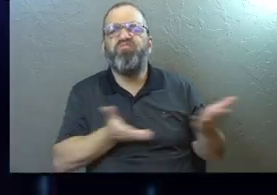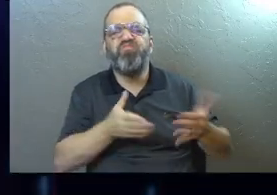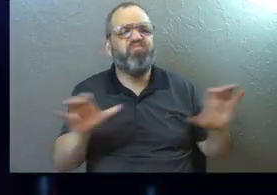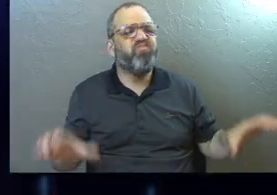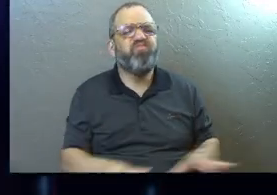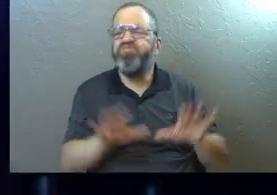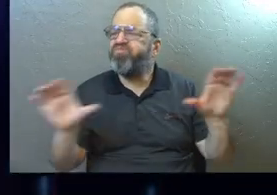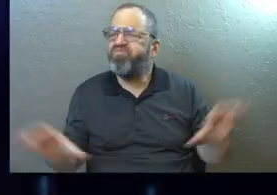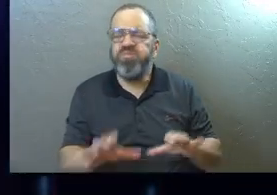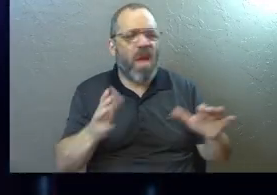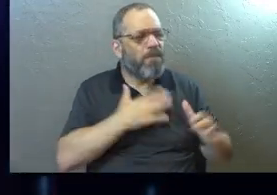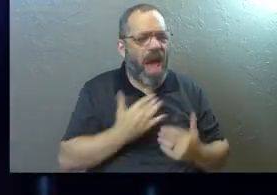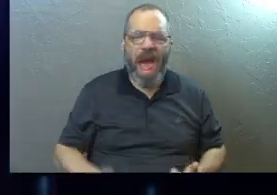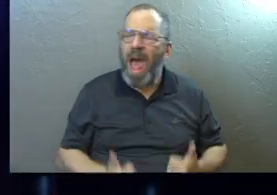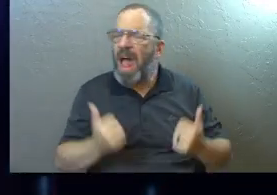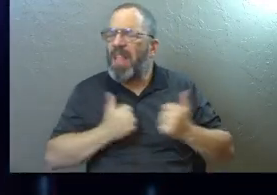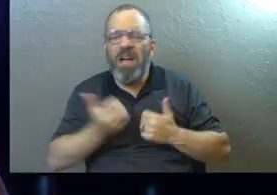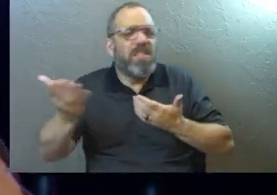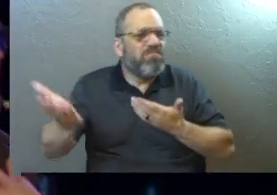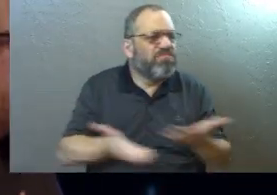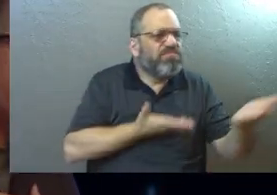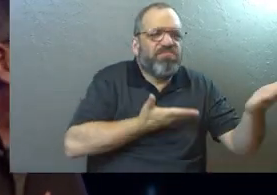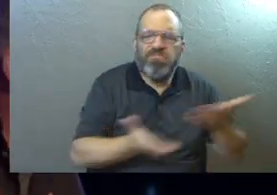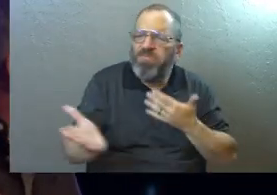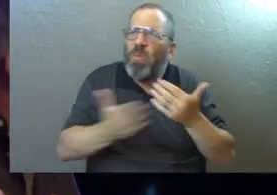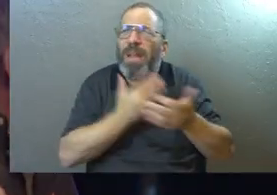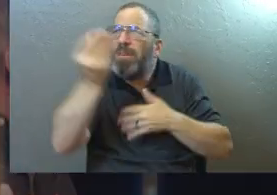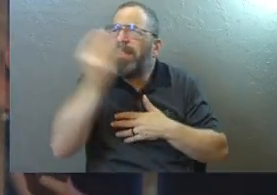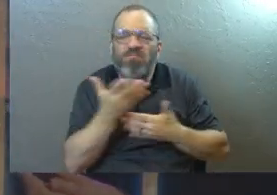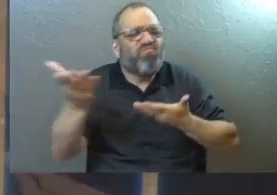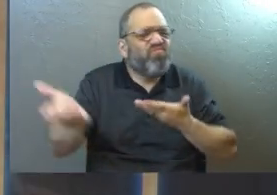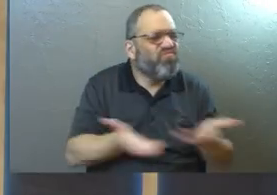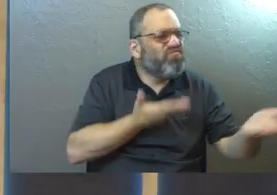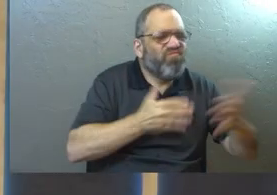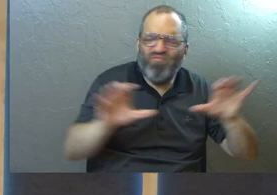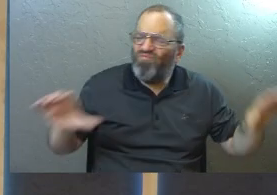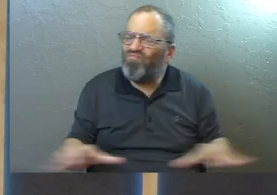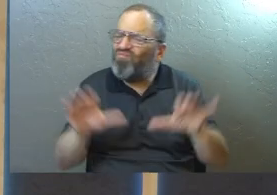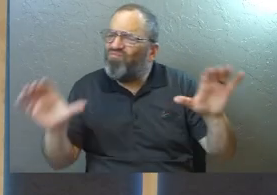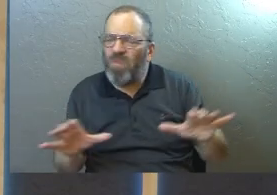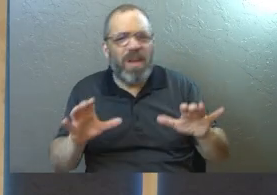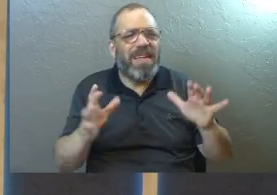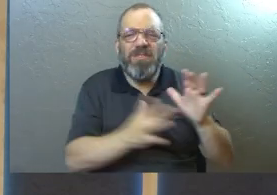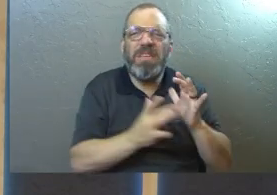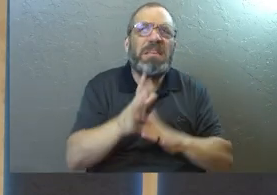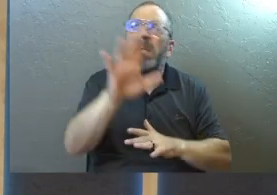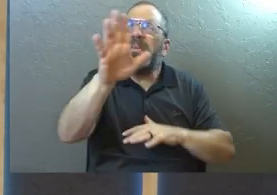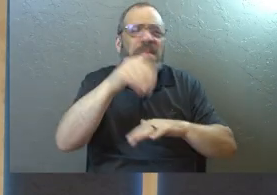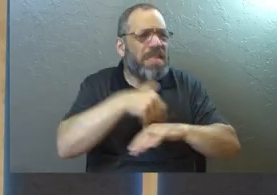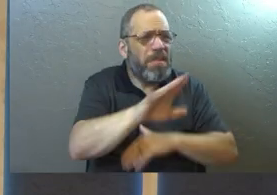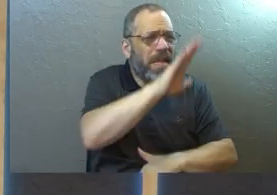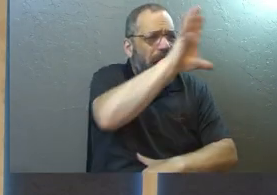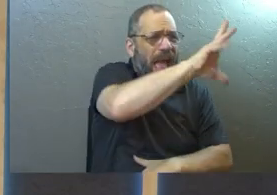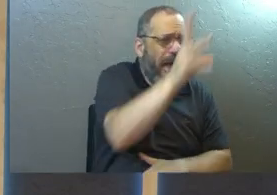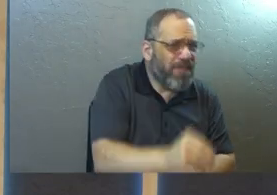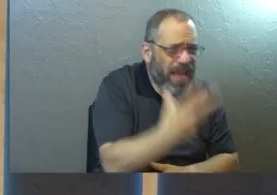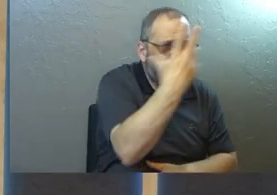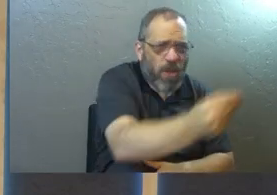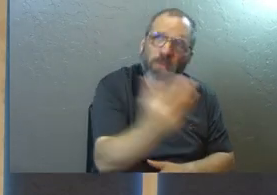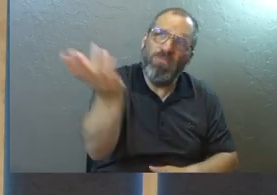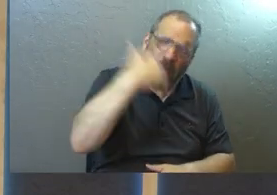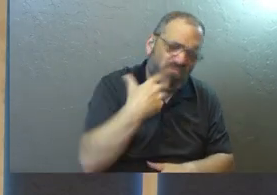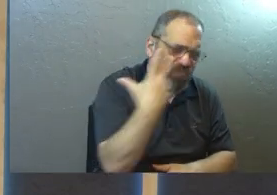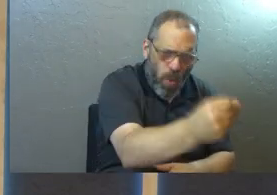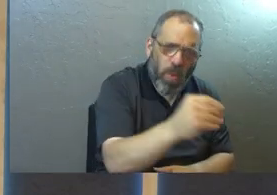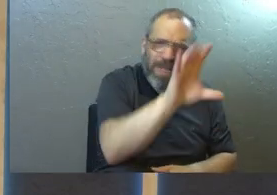saved us. I will devote my life to him. I'll do whatever he tells me to do, right? Like Jesus, if you want to send me to Africa, send me to Africa. Let's